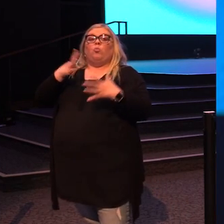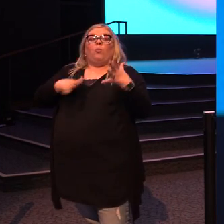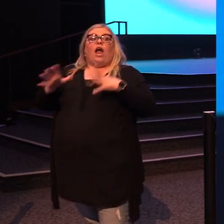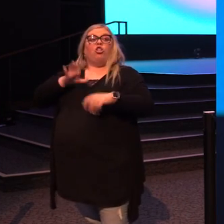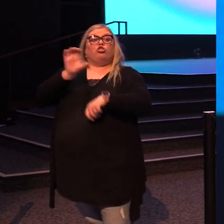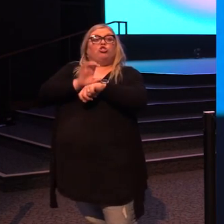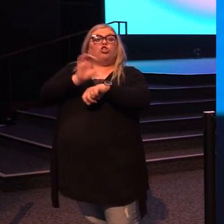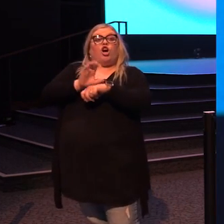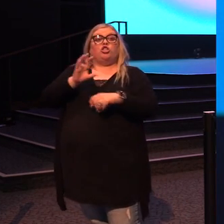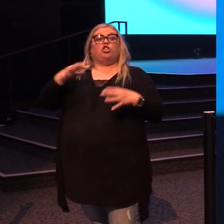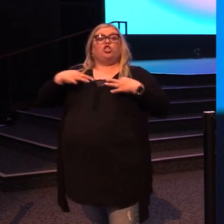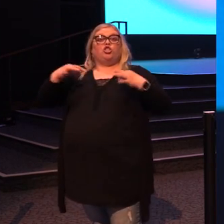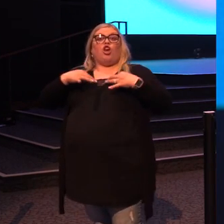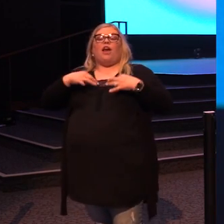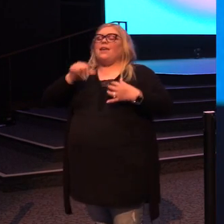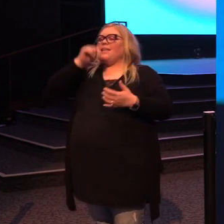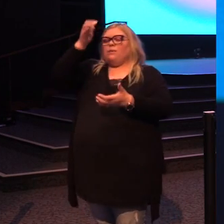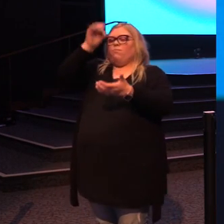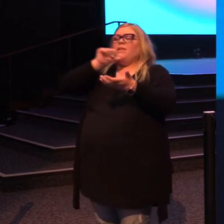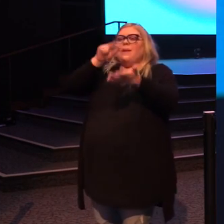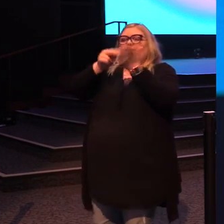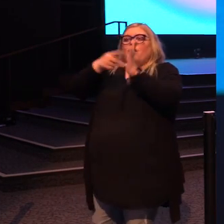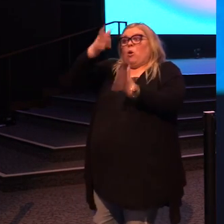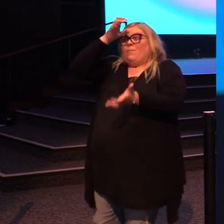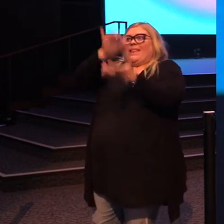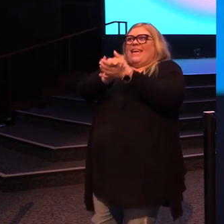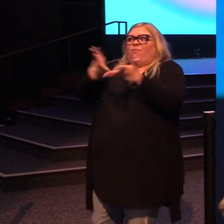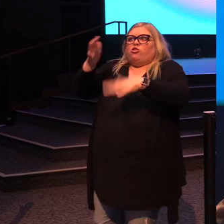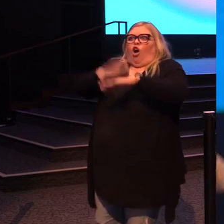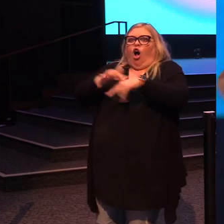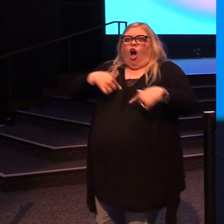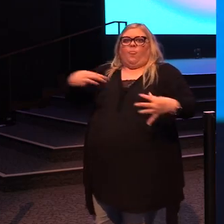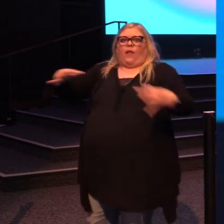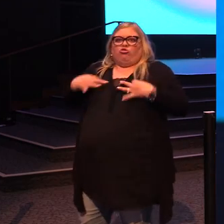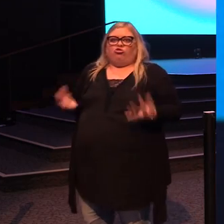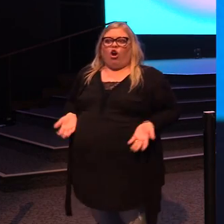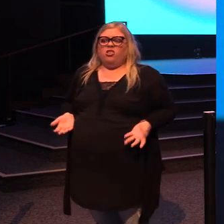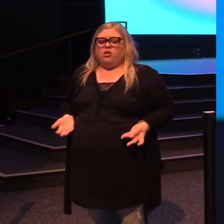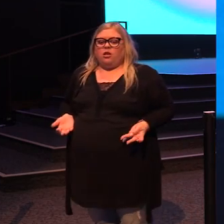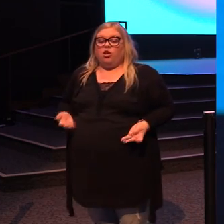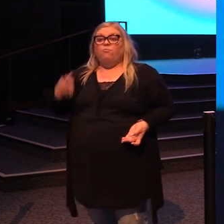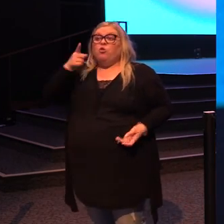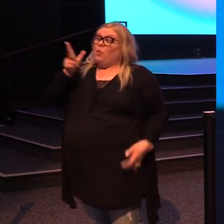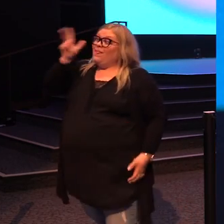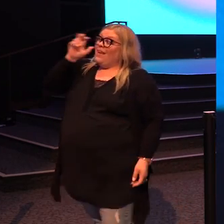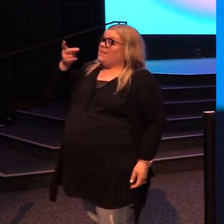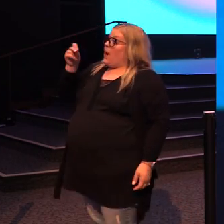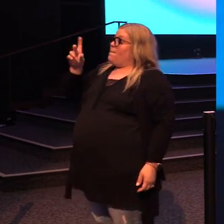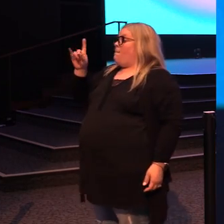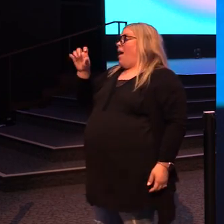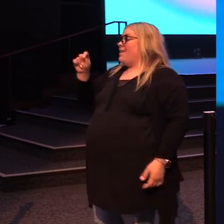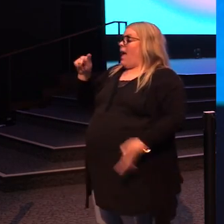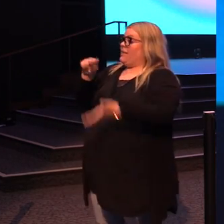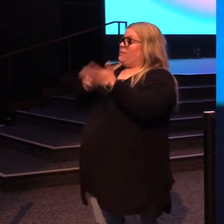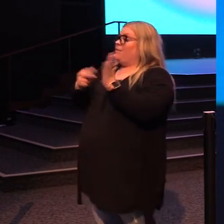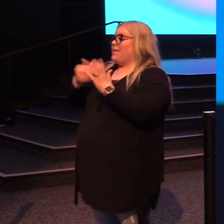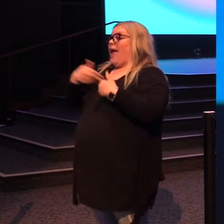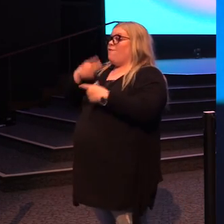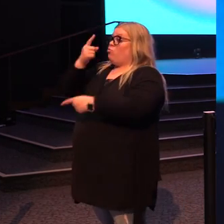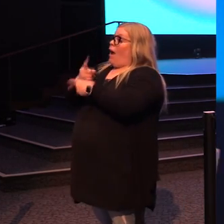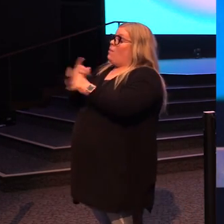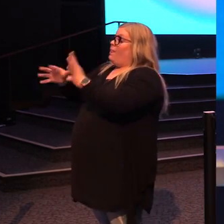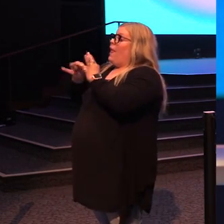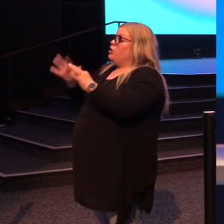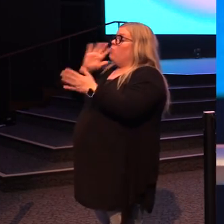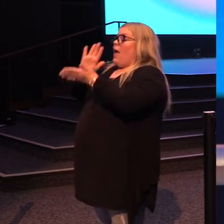doesn't mean you believe what's written on the shirt. Hello? Just because you listen to the podcast doesn't mean you have the revelation that's going